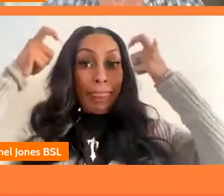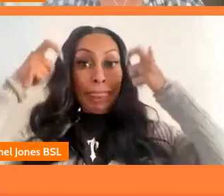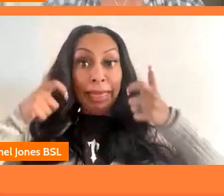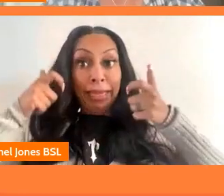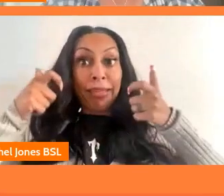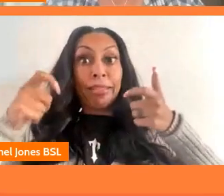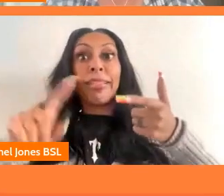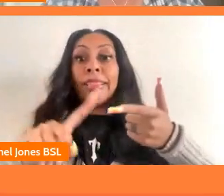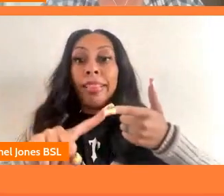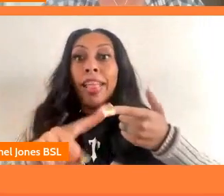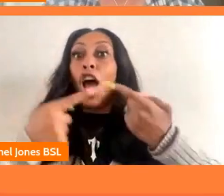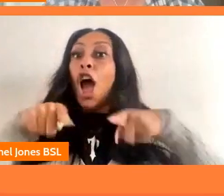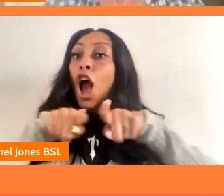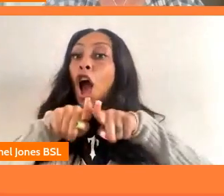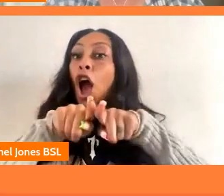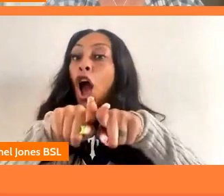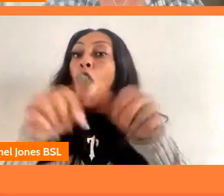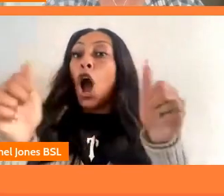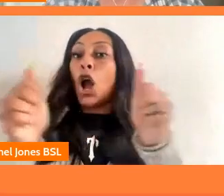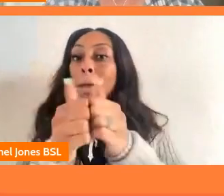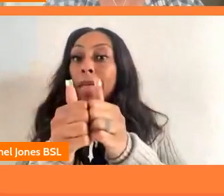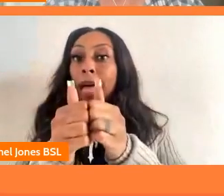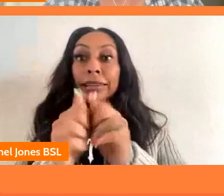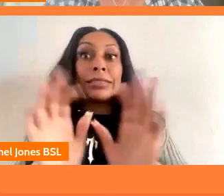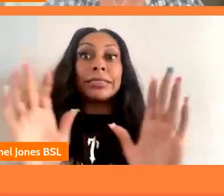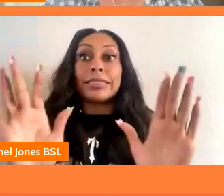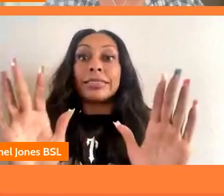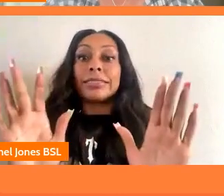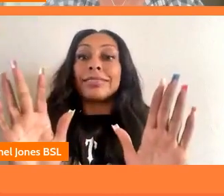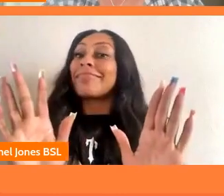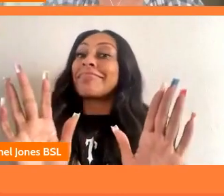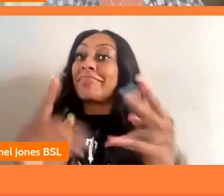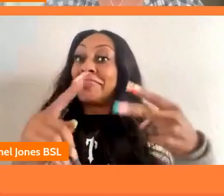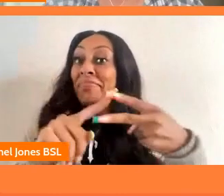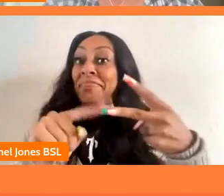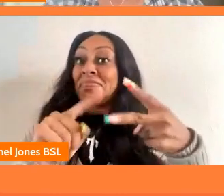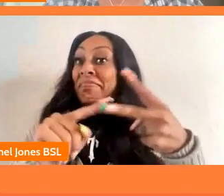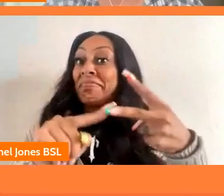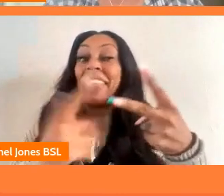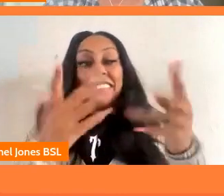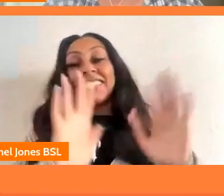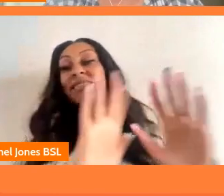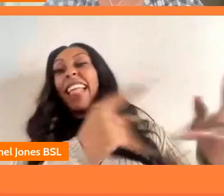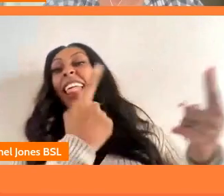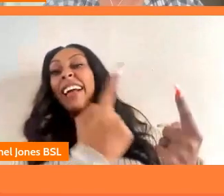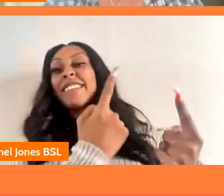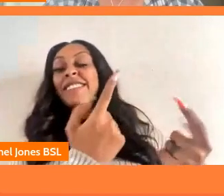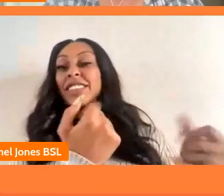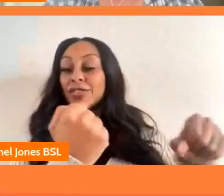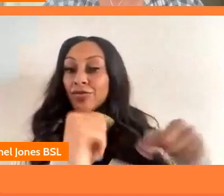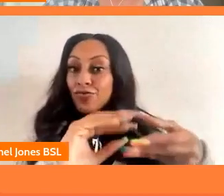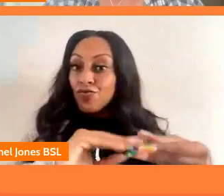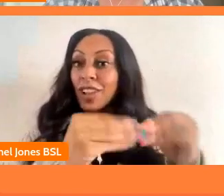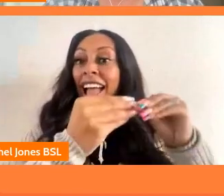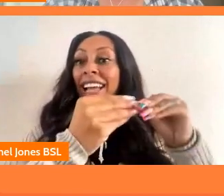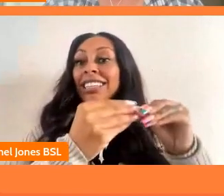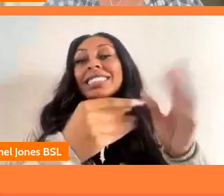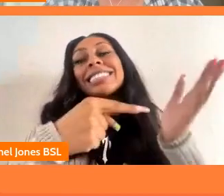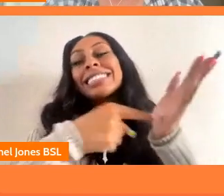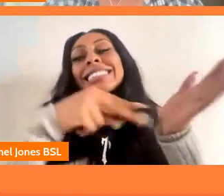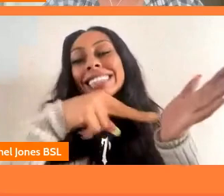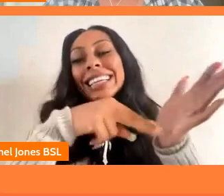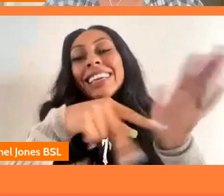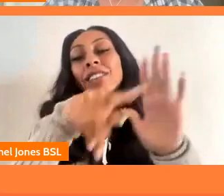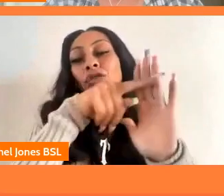it's compliant we always say really you know the usual tv rules but